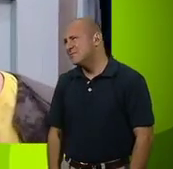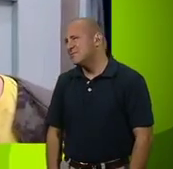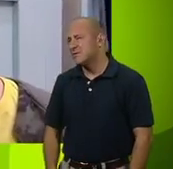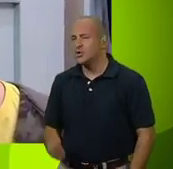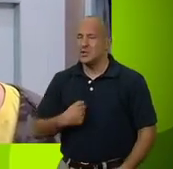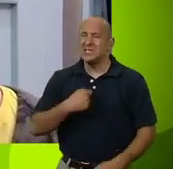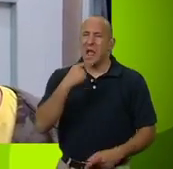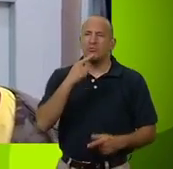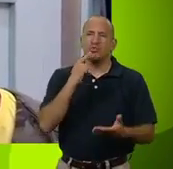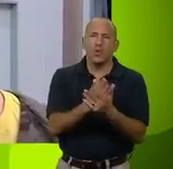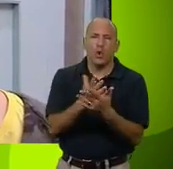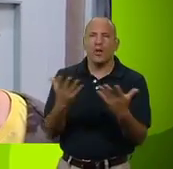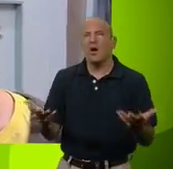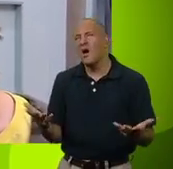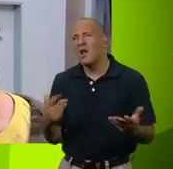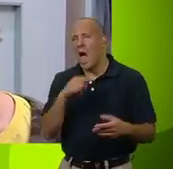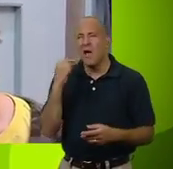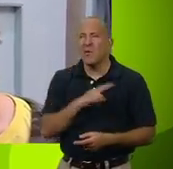Why didn't I just tell him the truth?